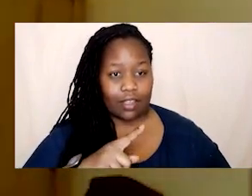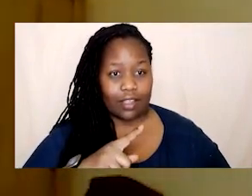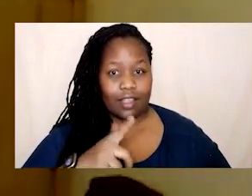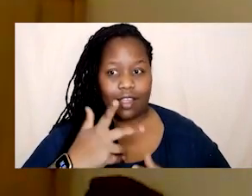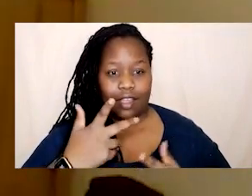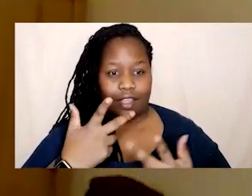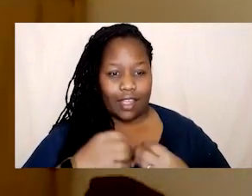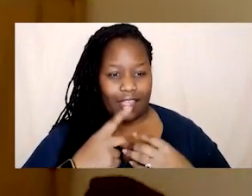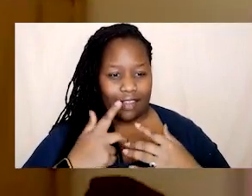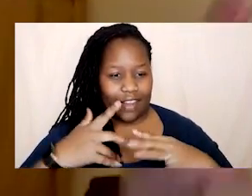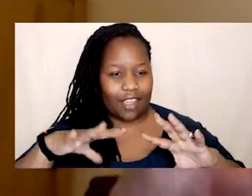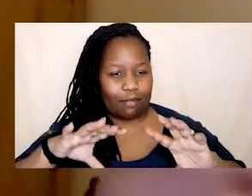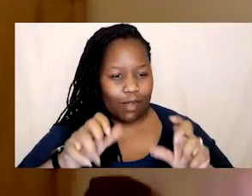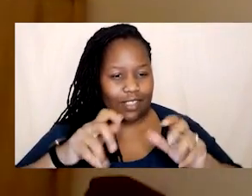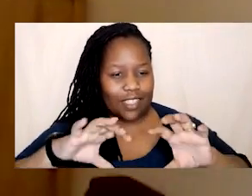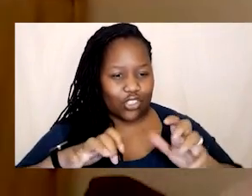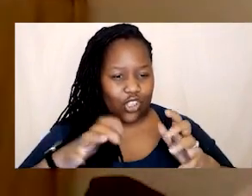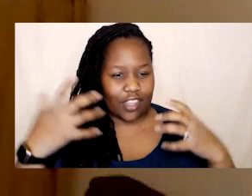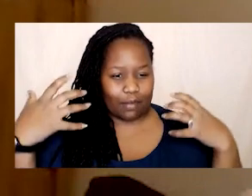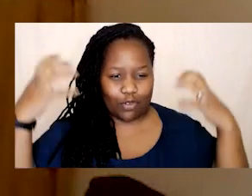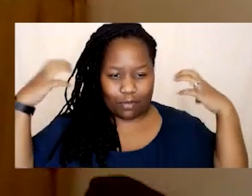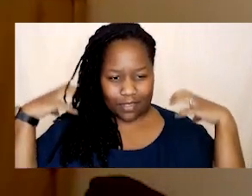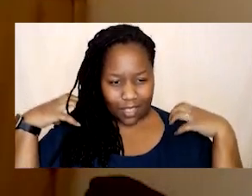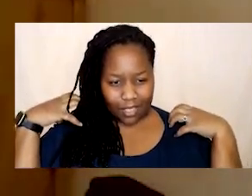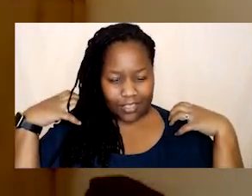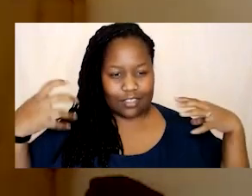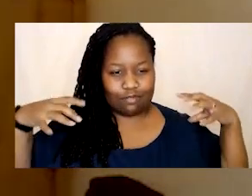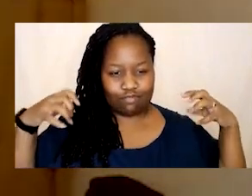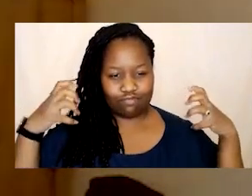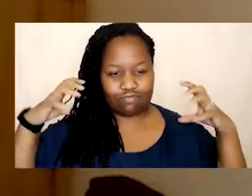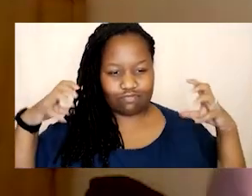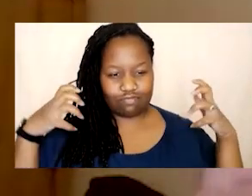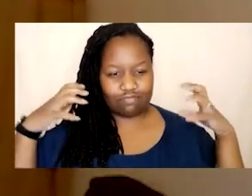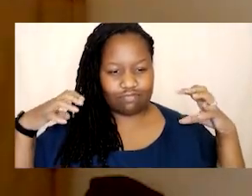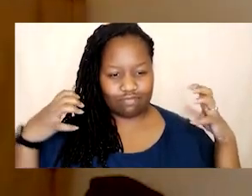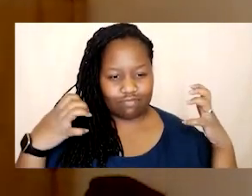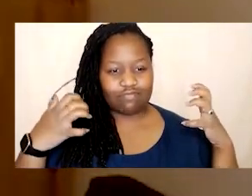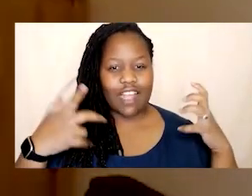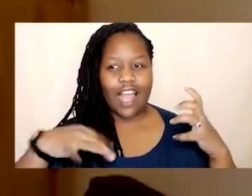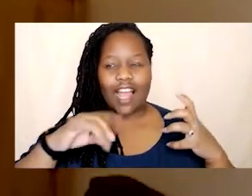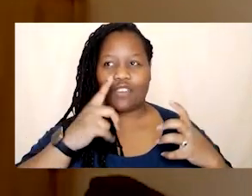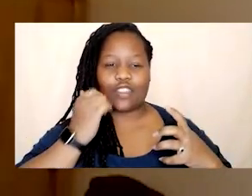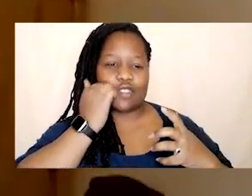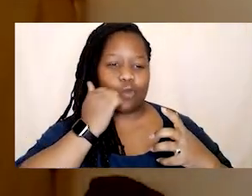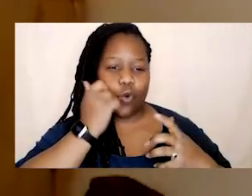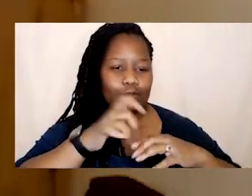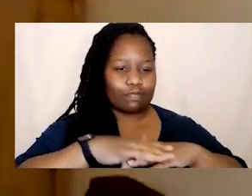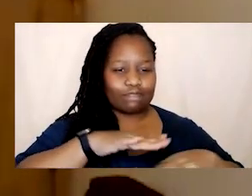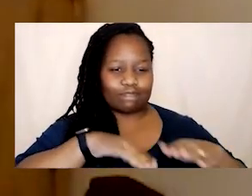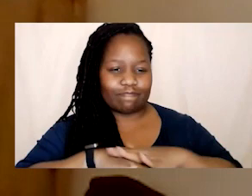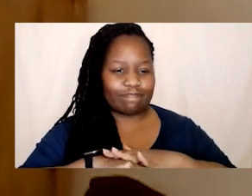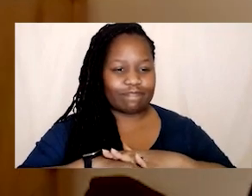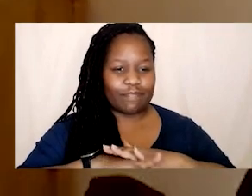massager thing that i put on my shoulders and stuff and i got my fluffy my fluffy uh slippers that i put in the microwave and that yeah